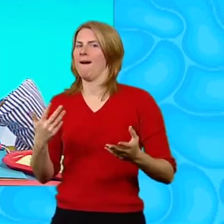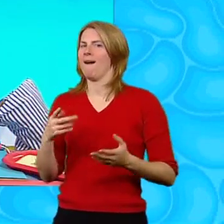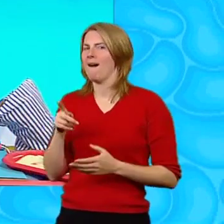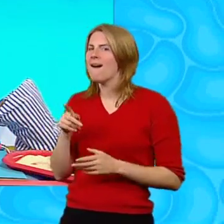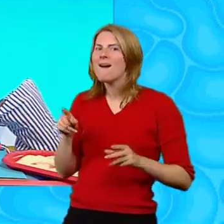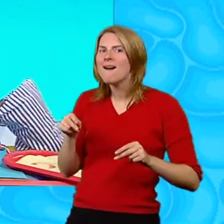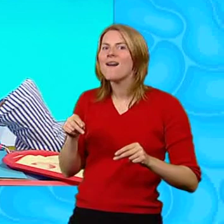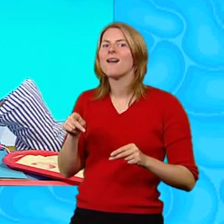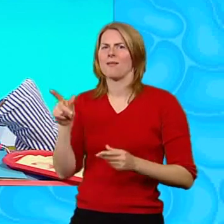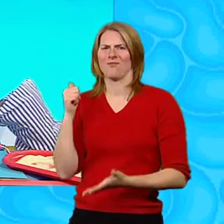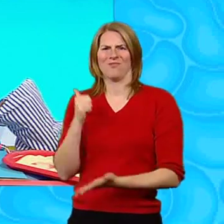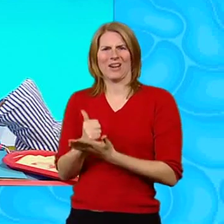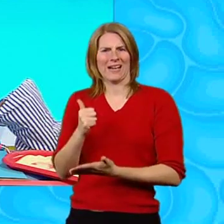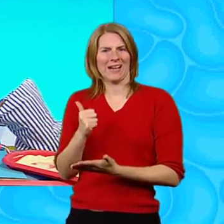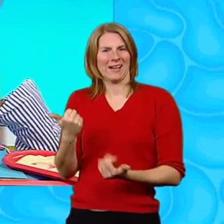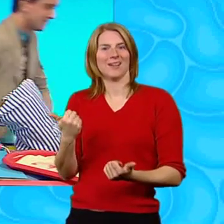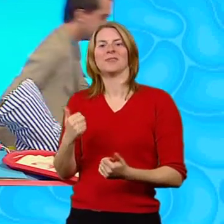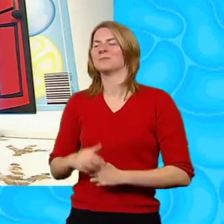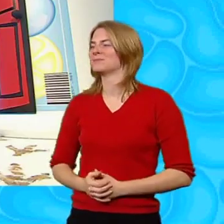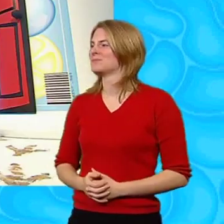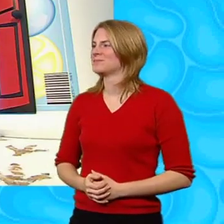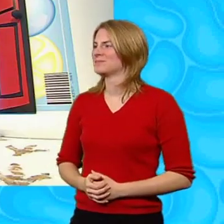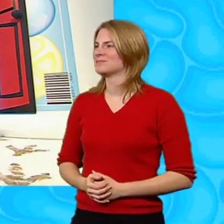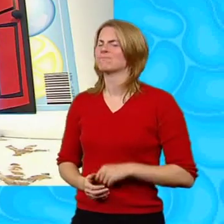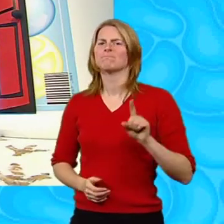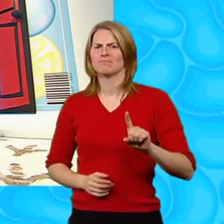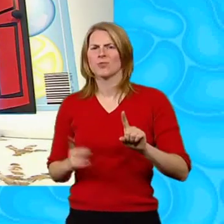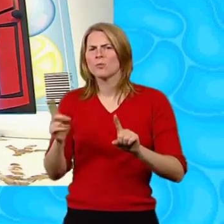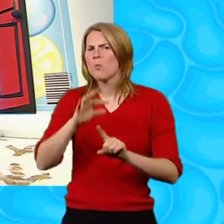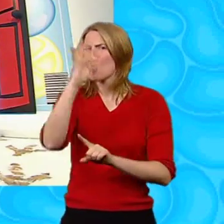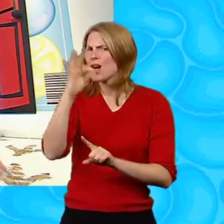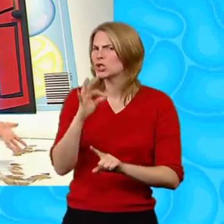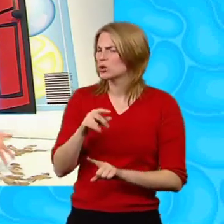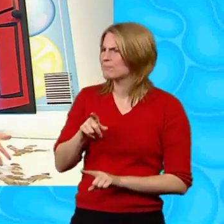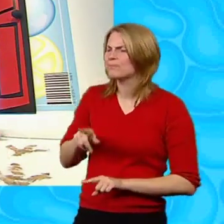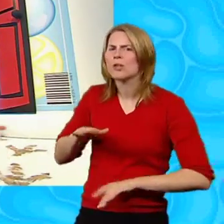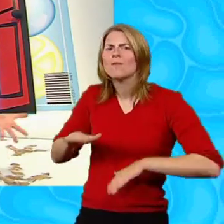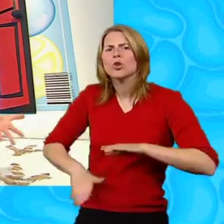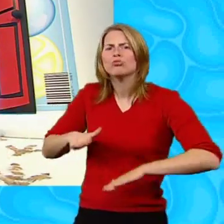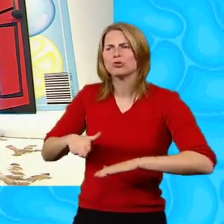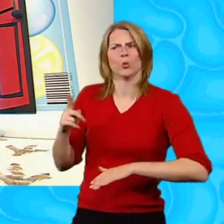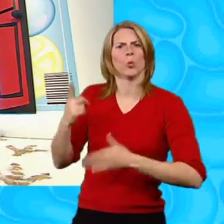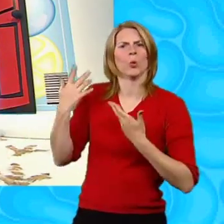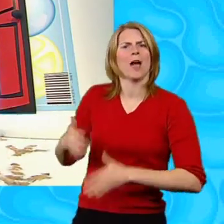a stone picture. They're great! But back to the question, who left these footprints?